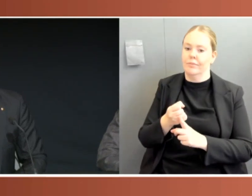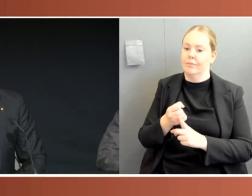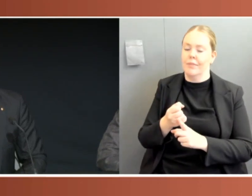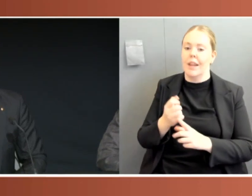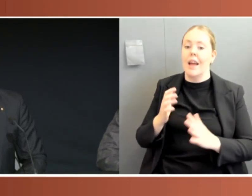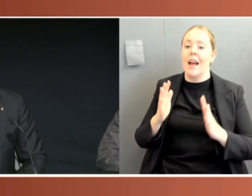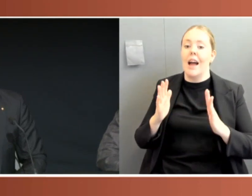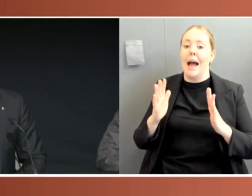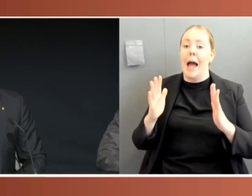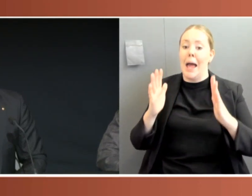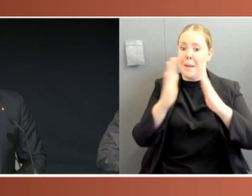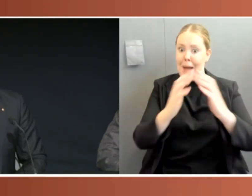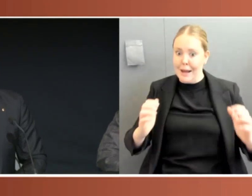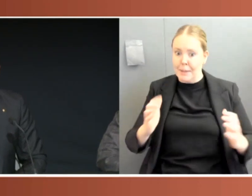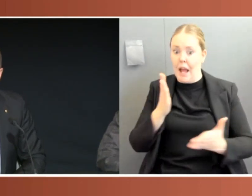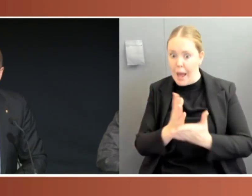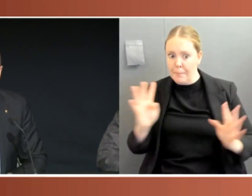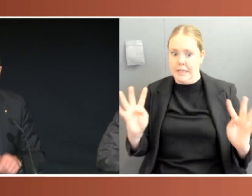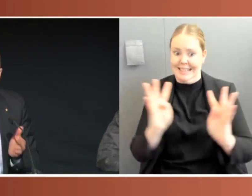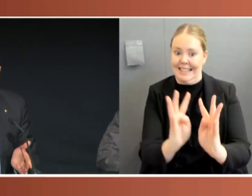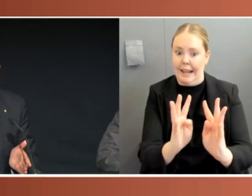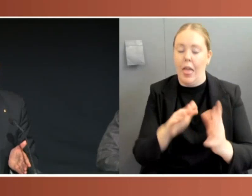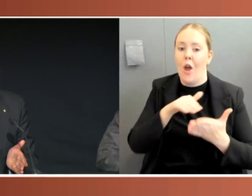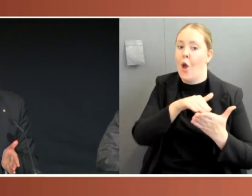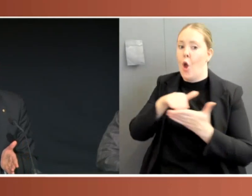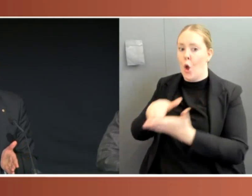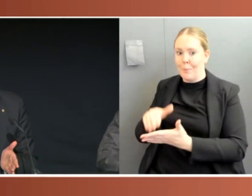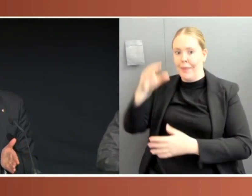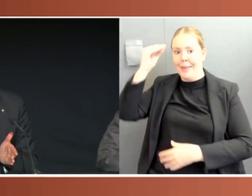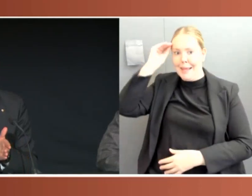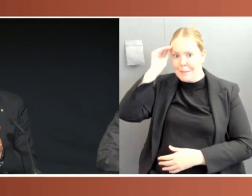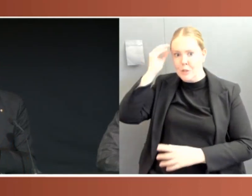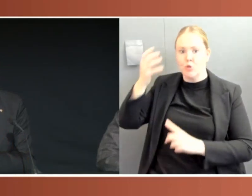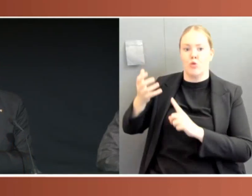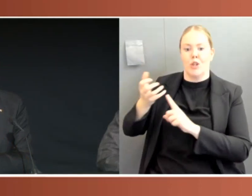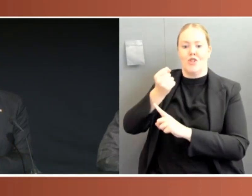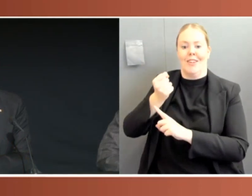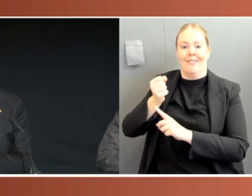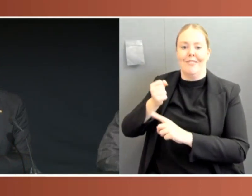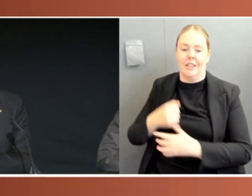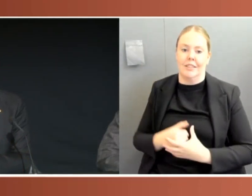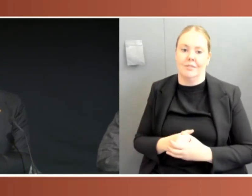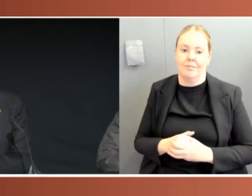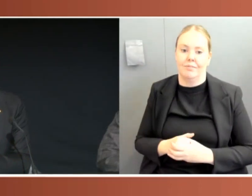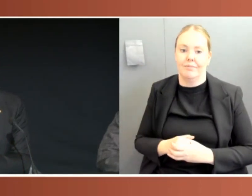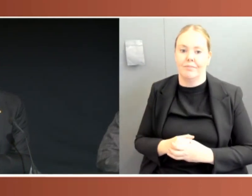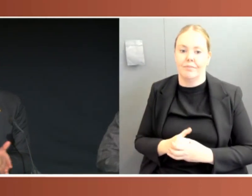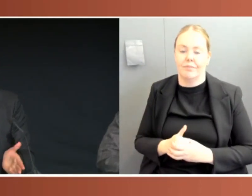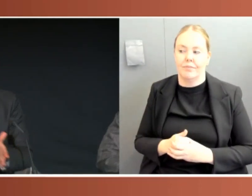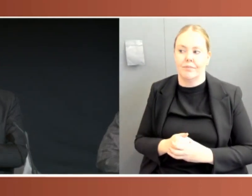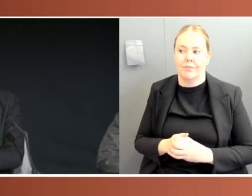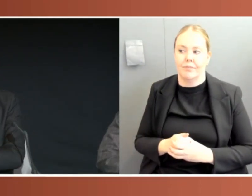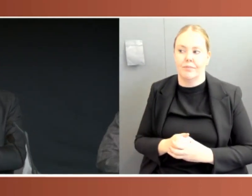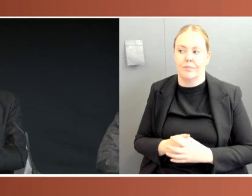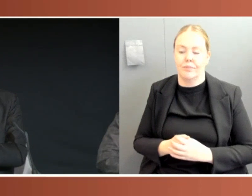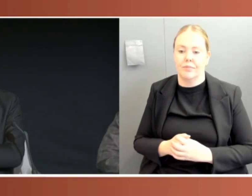achieving their goals. And again, at this point, I would say, if we're not going to just get that in Parliament, which we're not likely to, that's